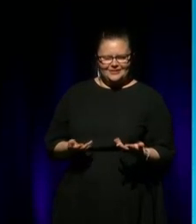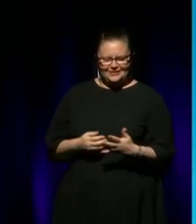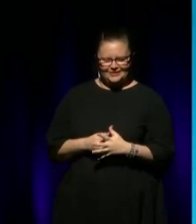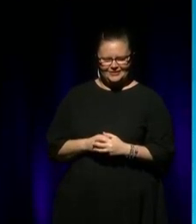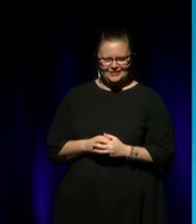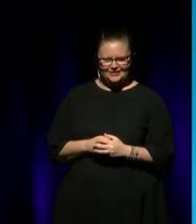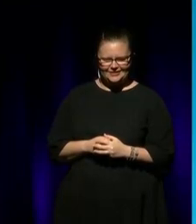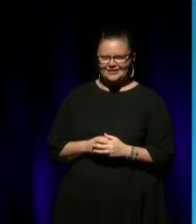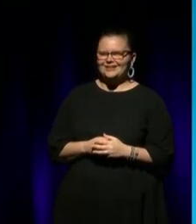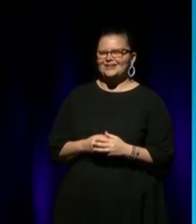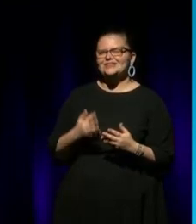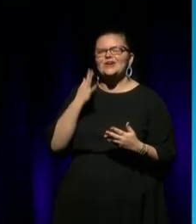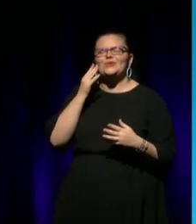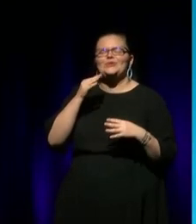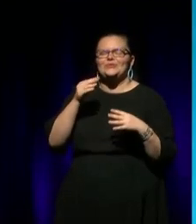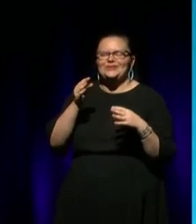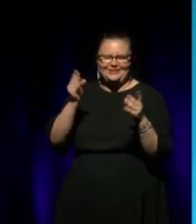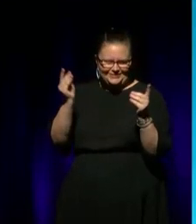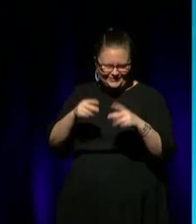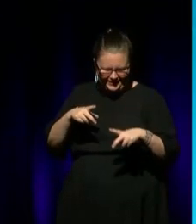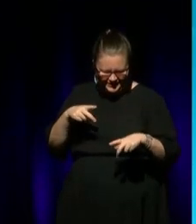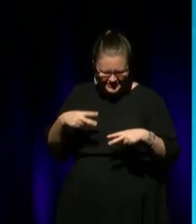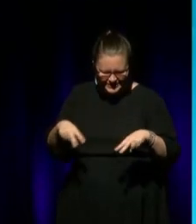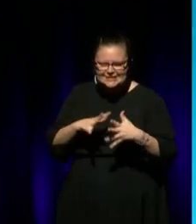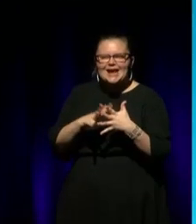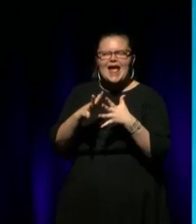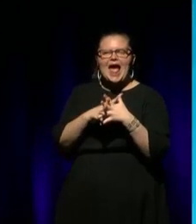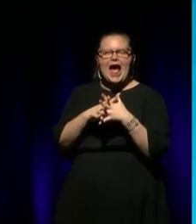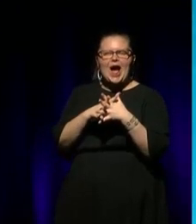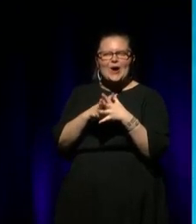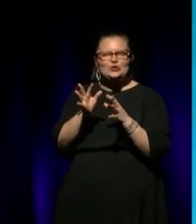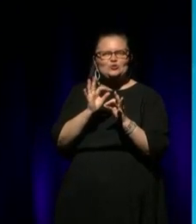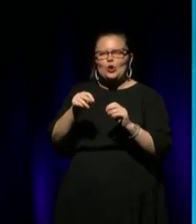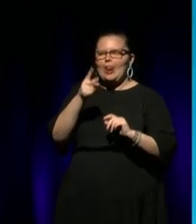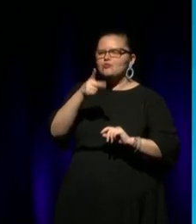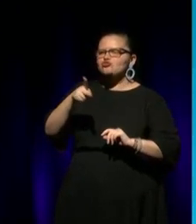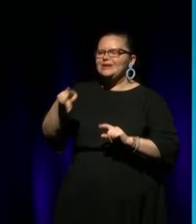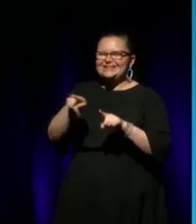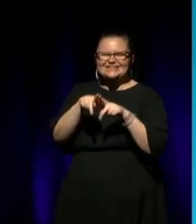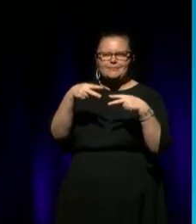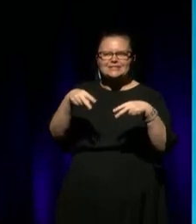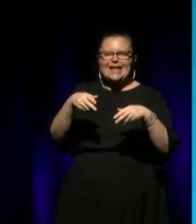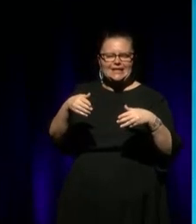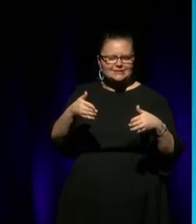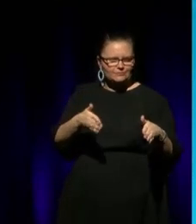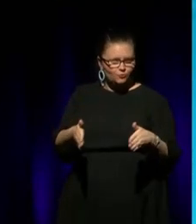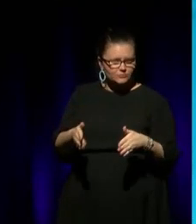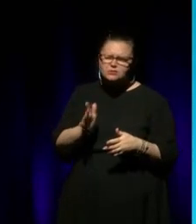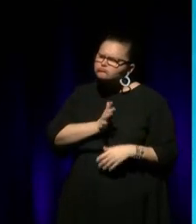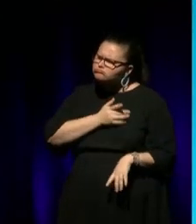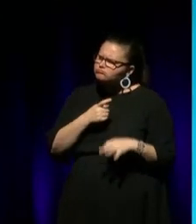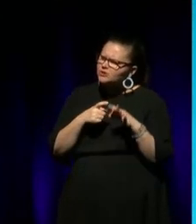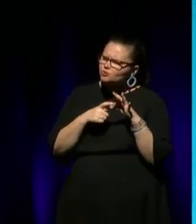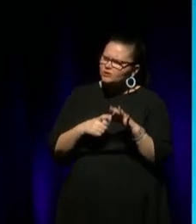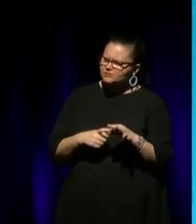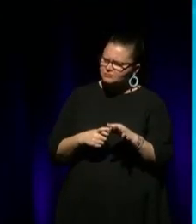As a choreographer, how do you avoid repeating in... How do you avoid repeating in your dances? Because that's an interesting question and